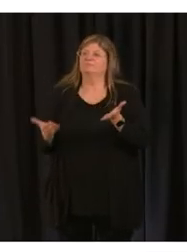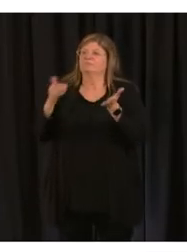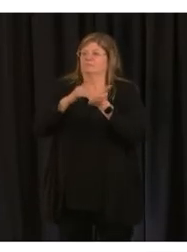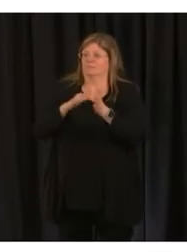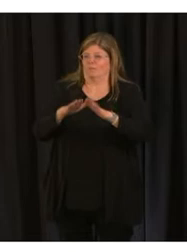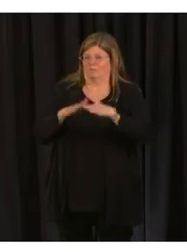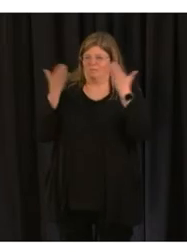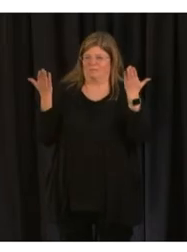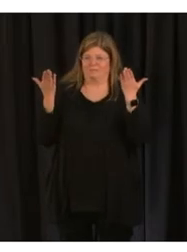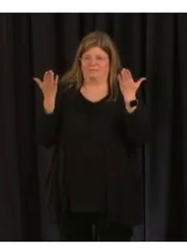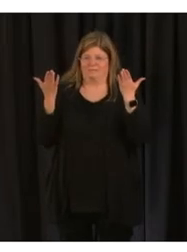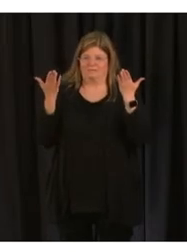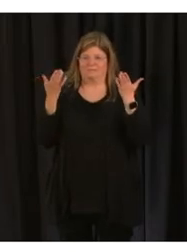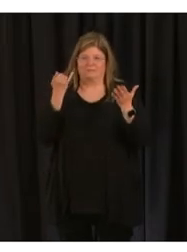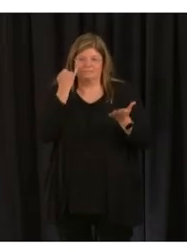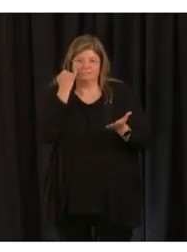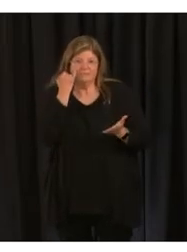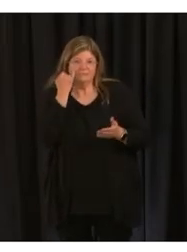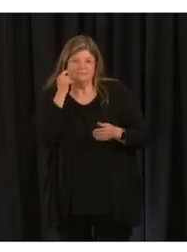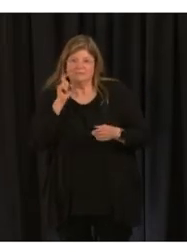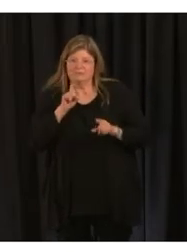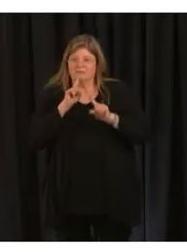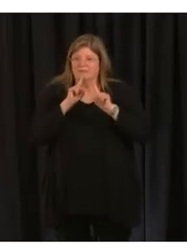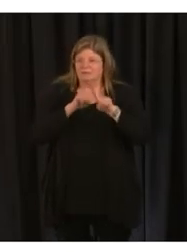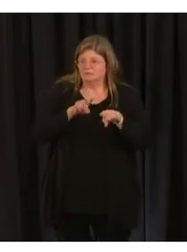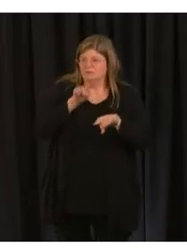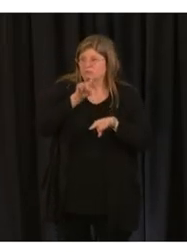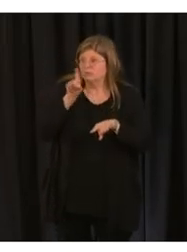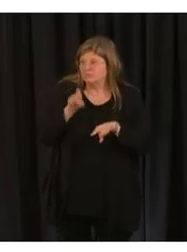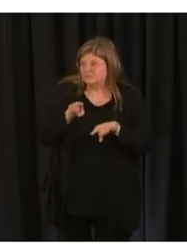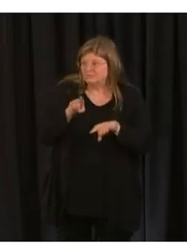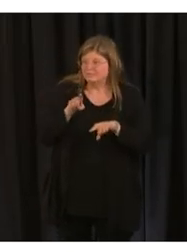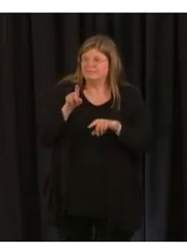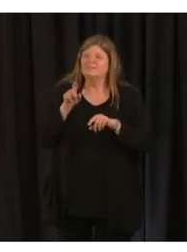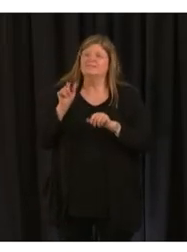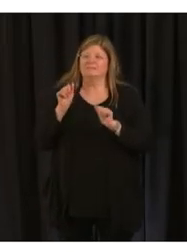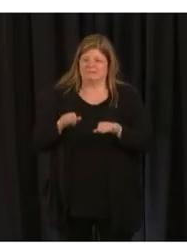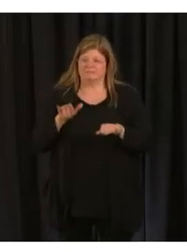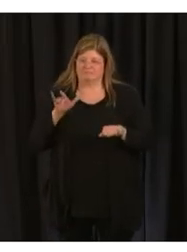And now I would like to turn it over to Dr. Lewis Farabee.